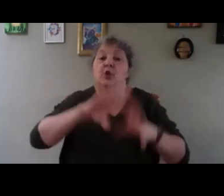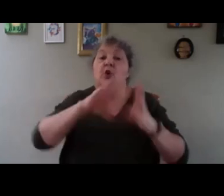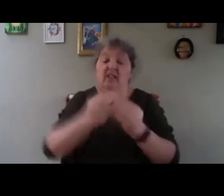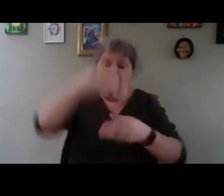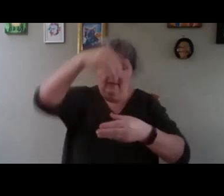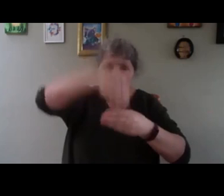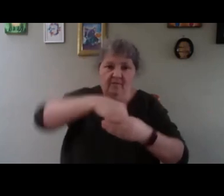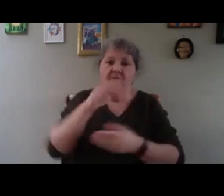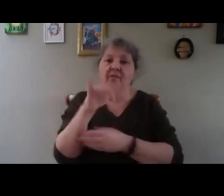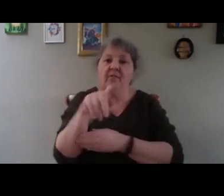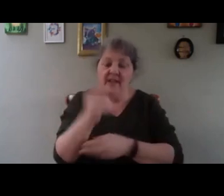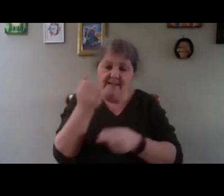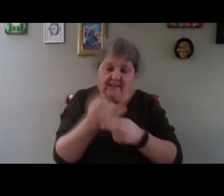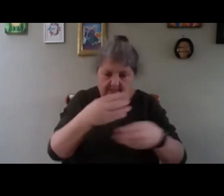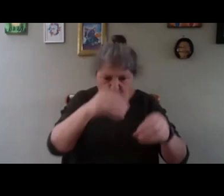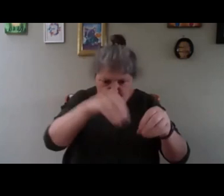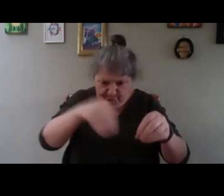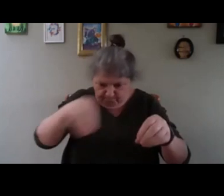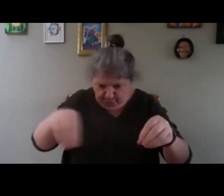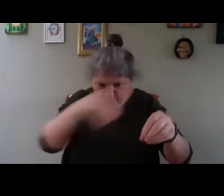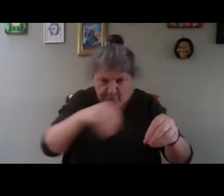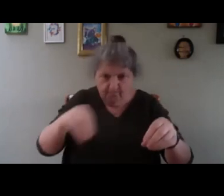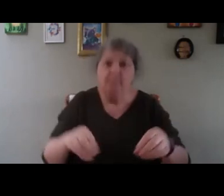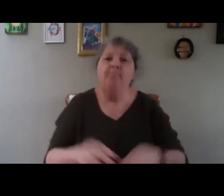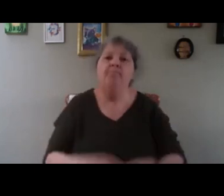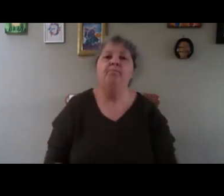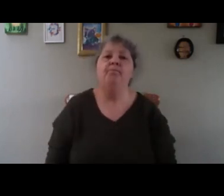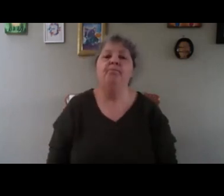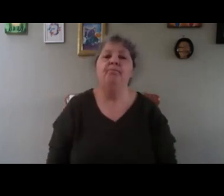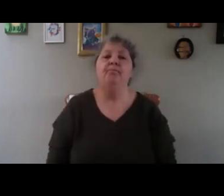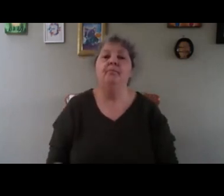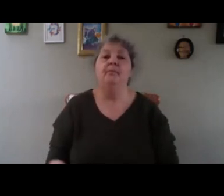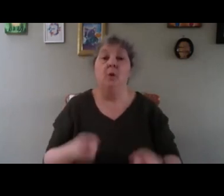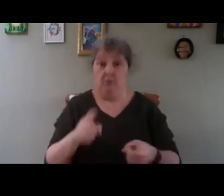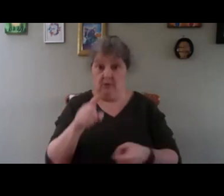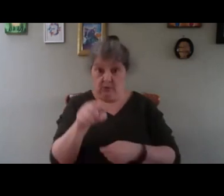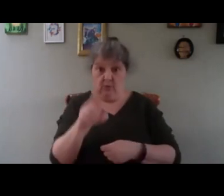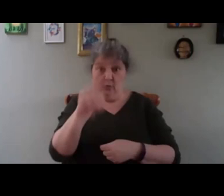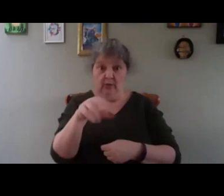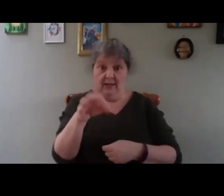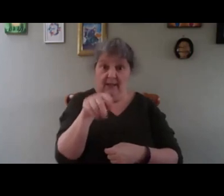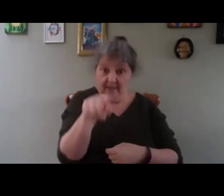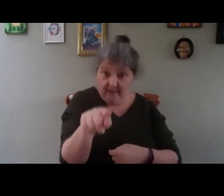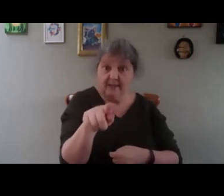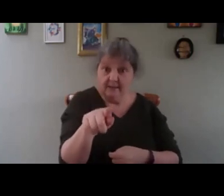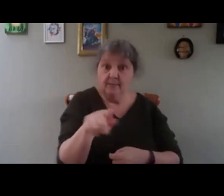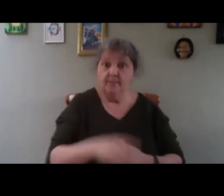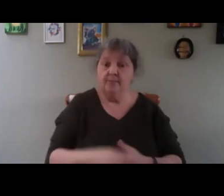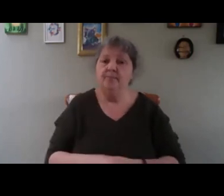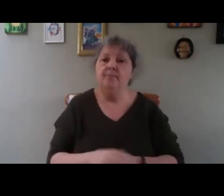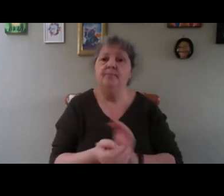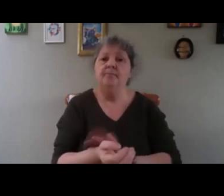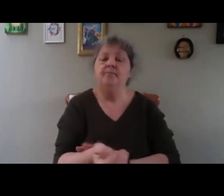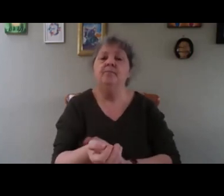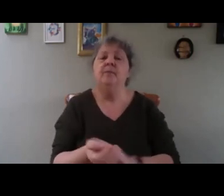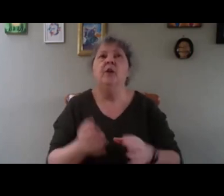put as much as possible. So, that's what you can get. Going back to my